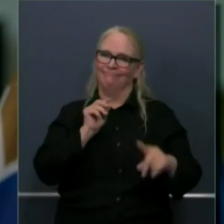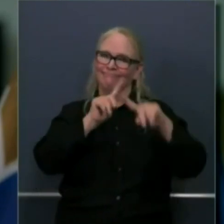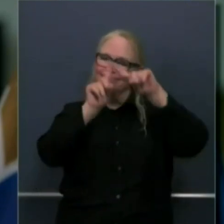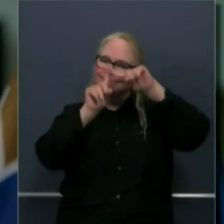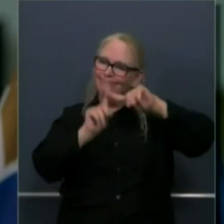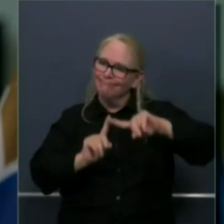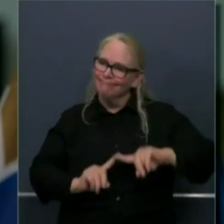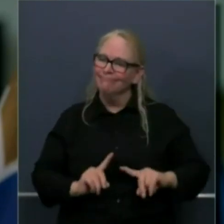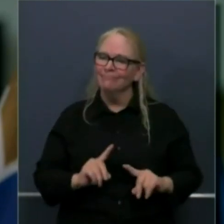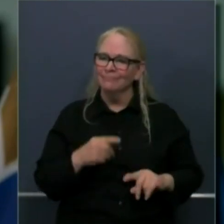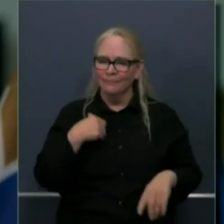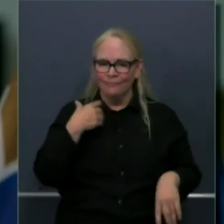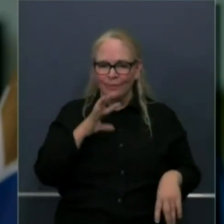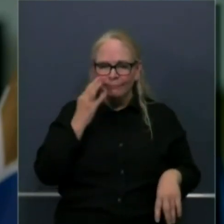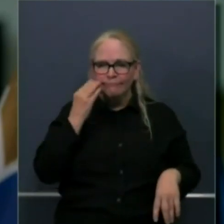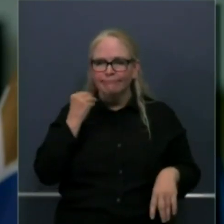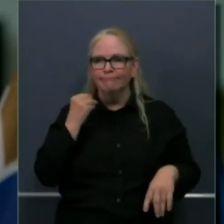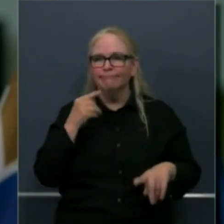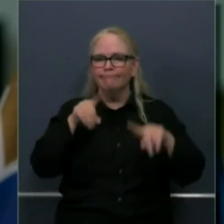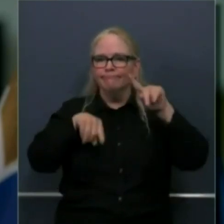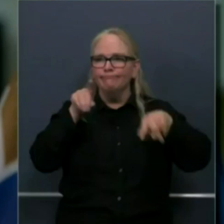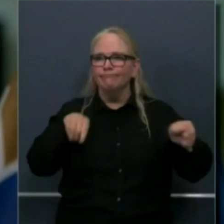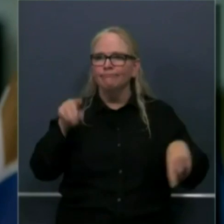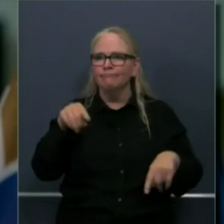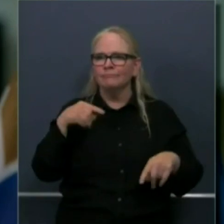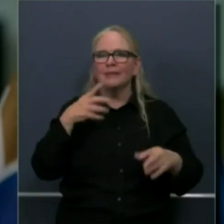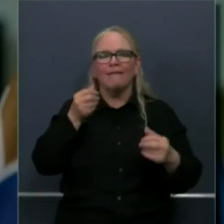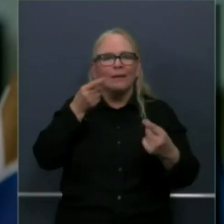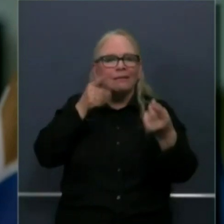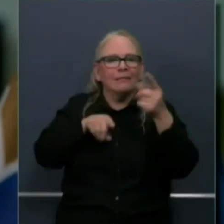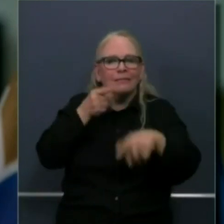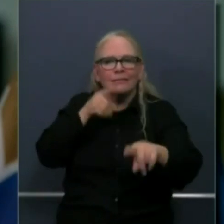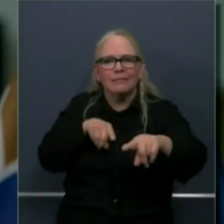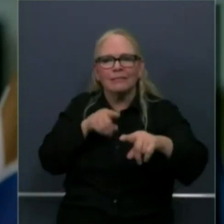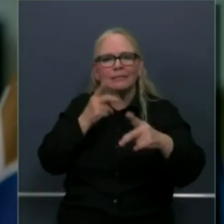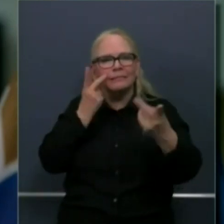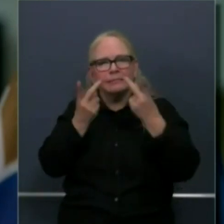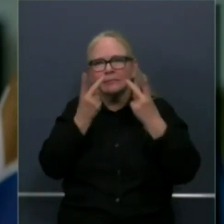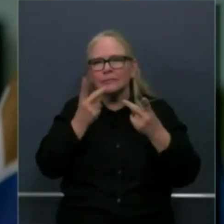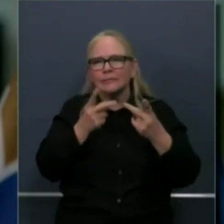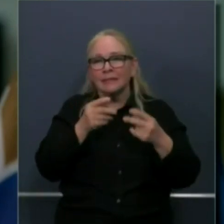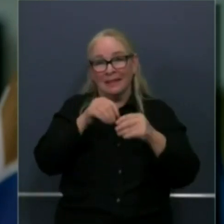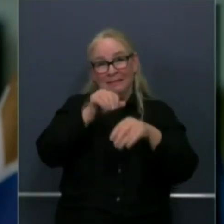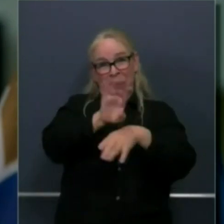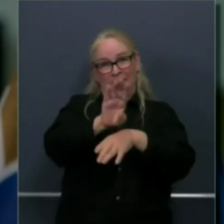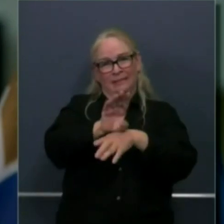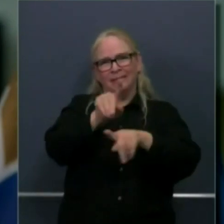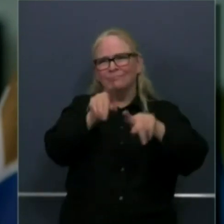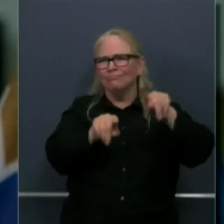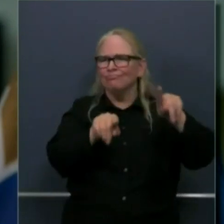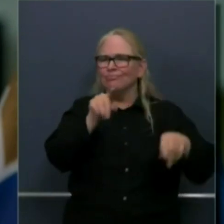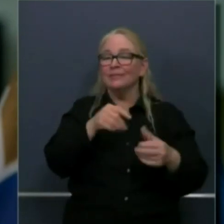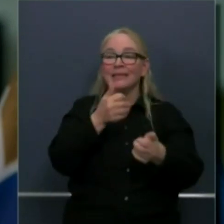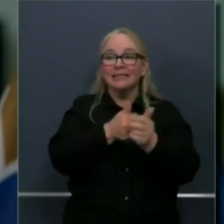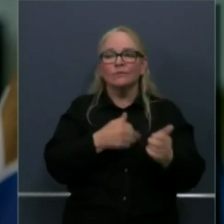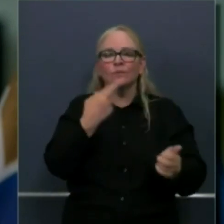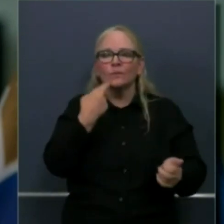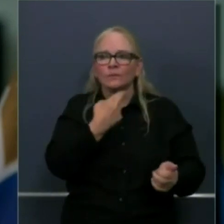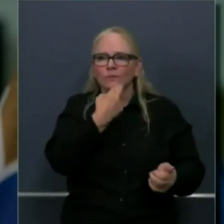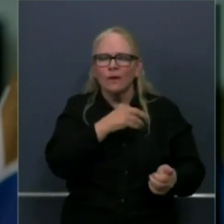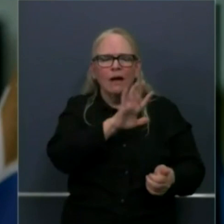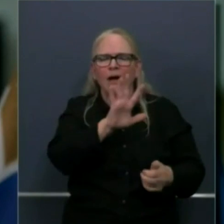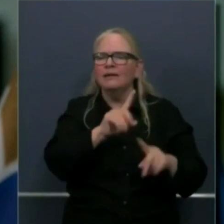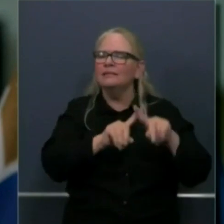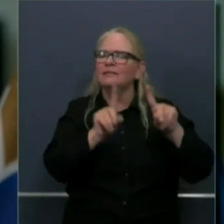collaboration over decades within the industry, a recognition that each restaurant is different and